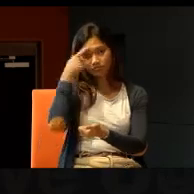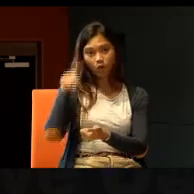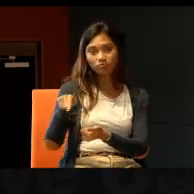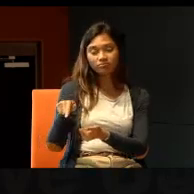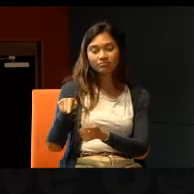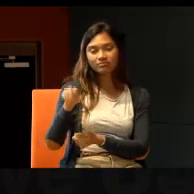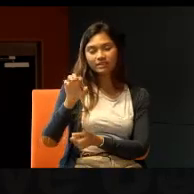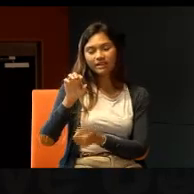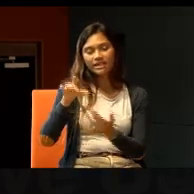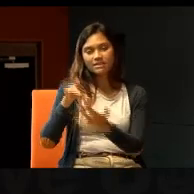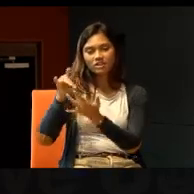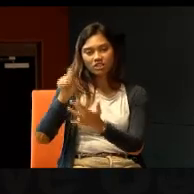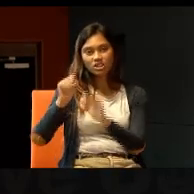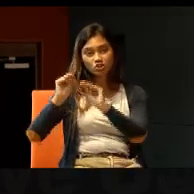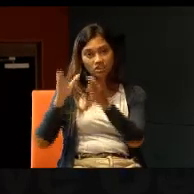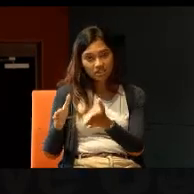systematic,